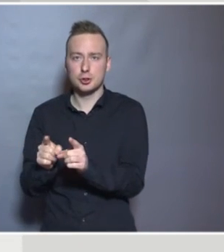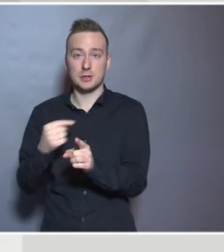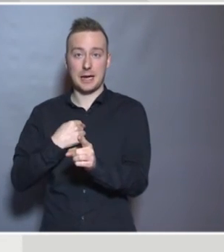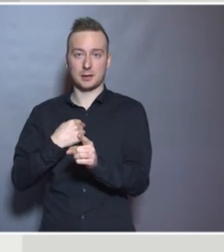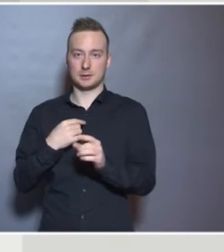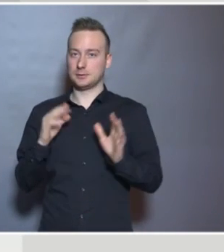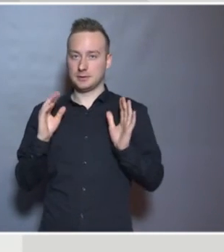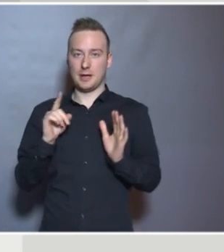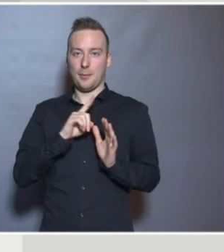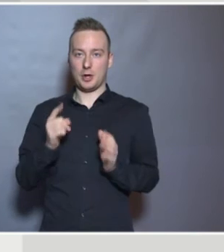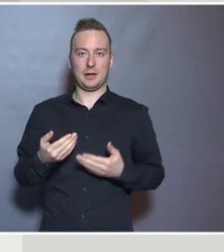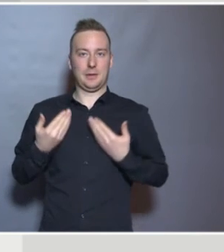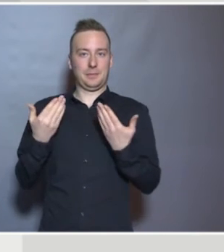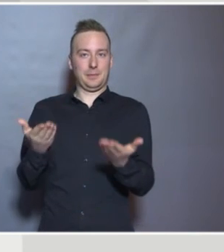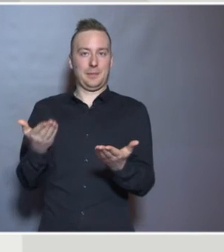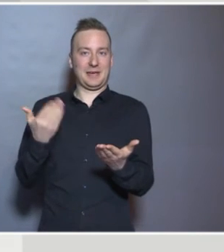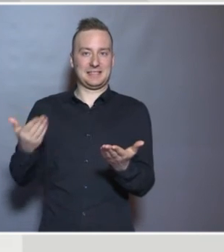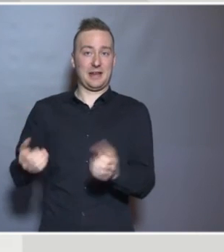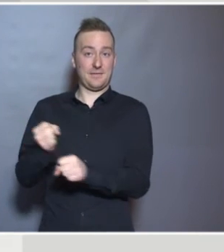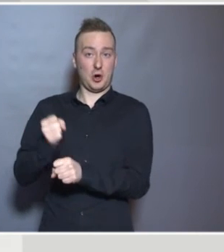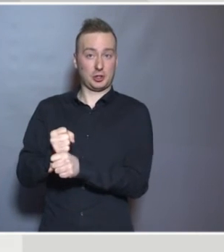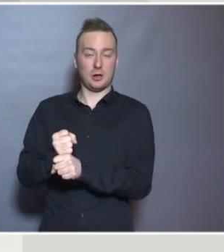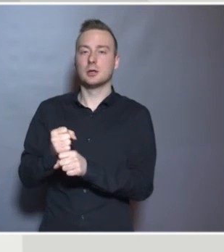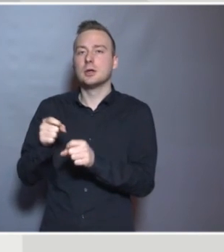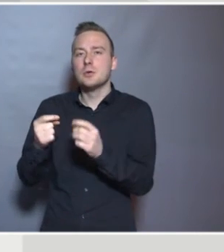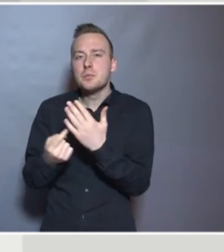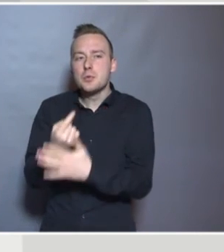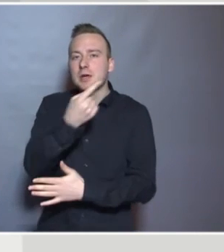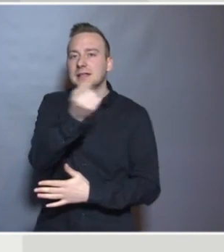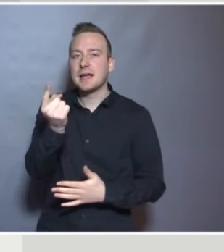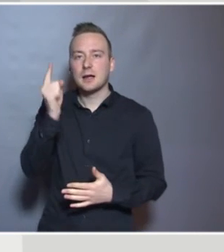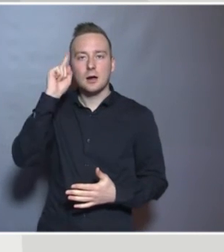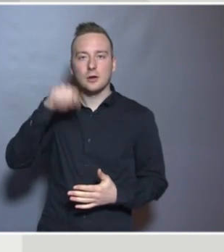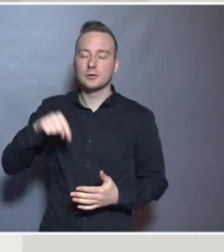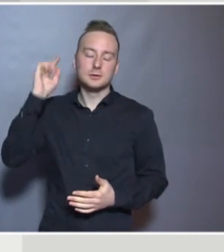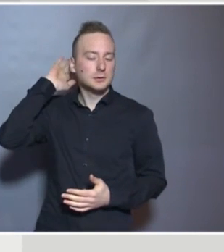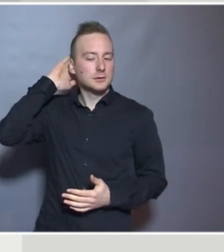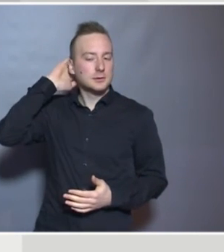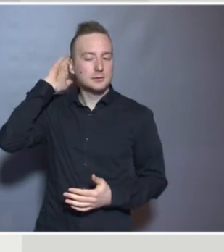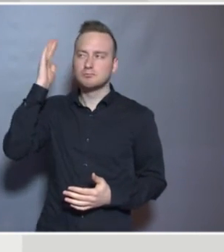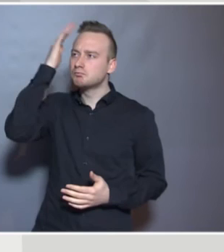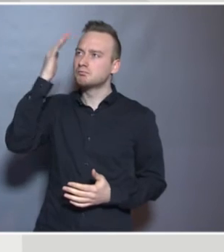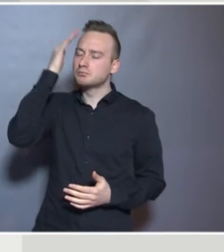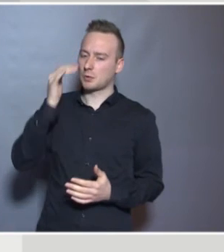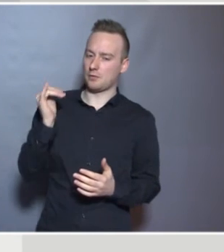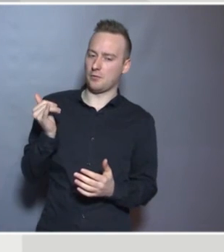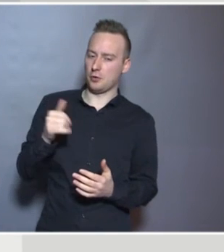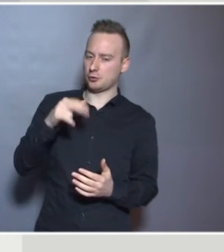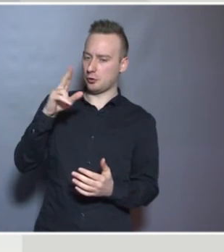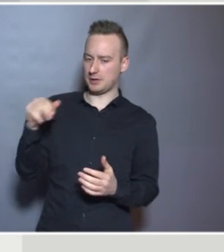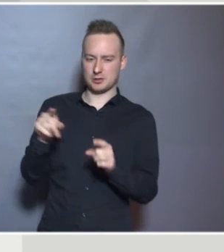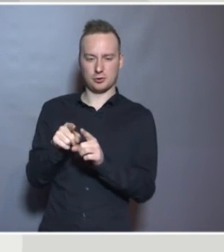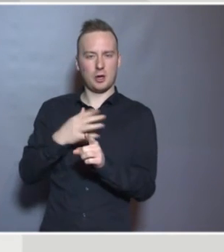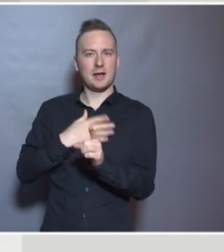you as a fact that maybe it's something for you to be thinking about. Why is Norway identifying